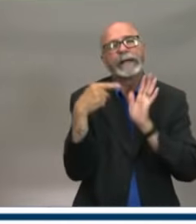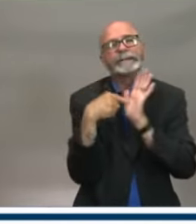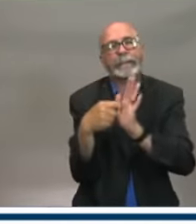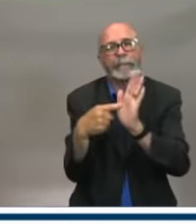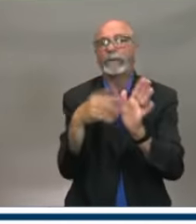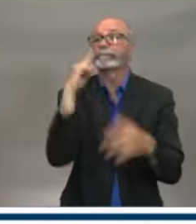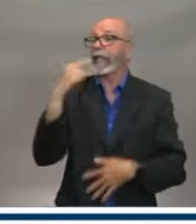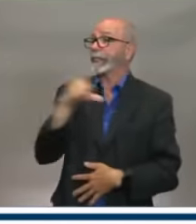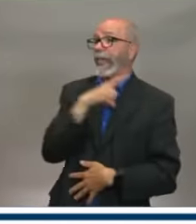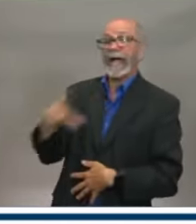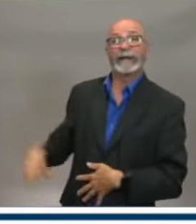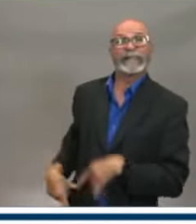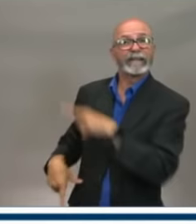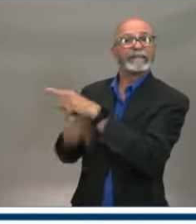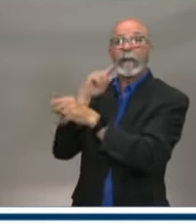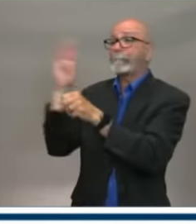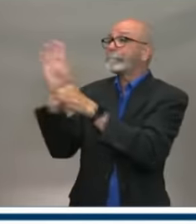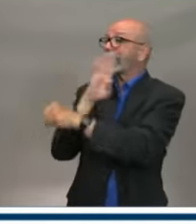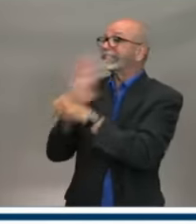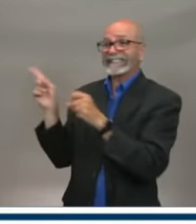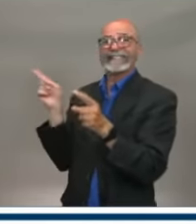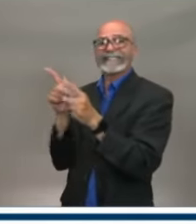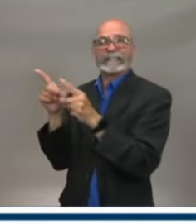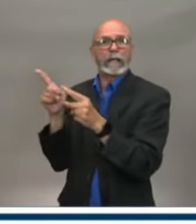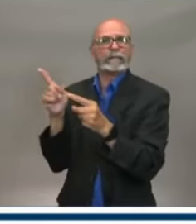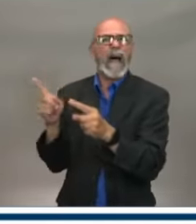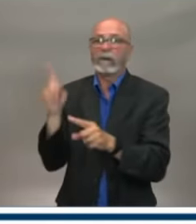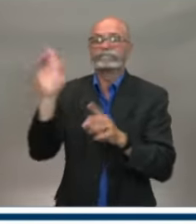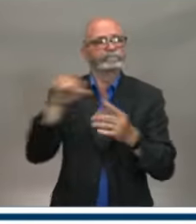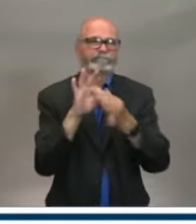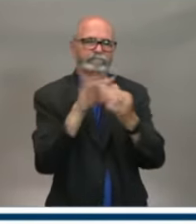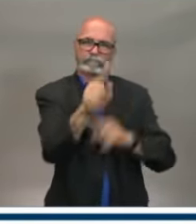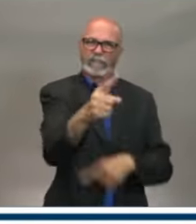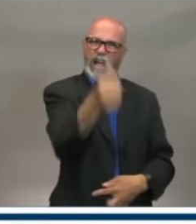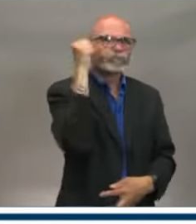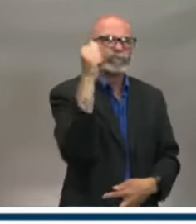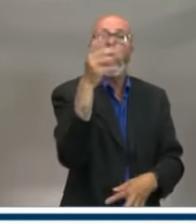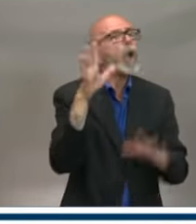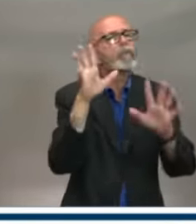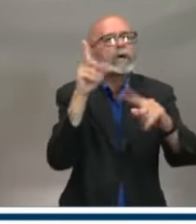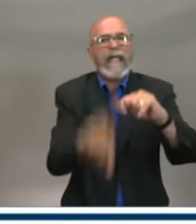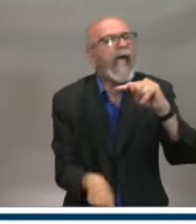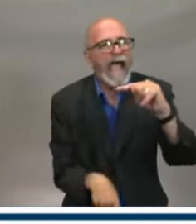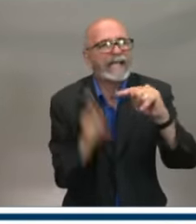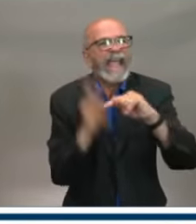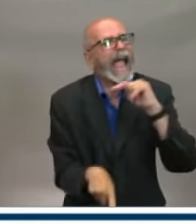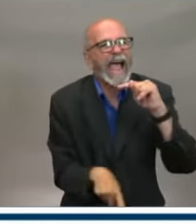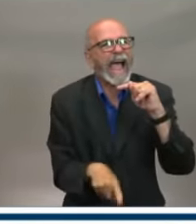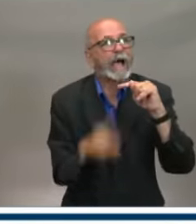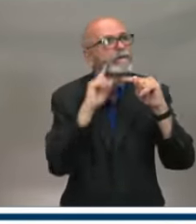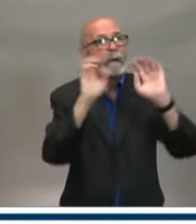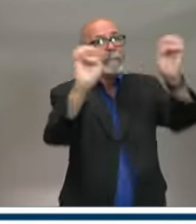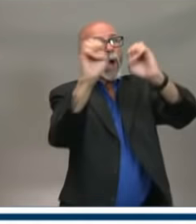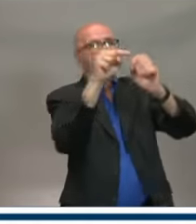during this period of time. And as one of your previous questions before you was talking about